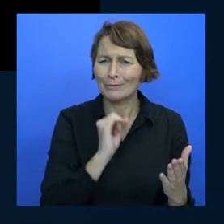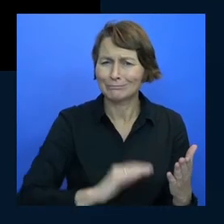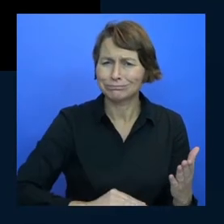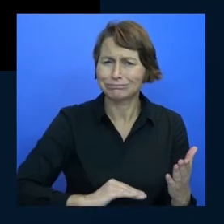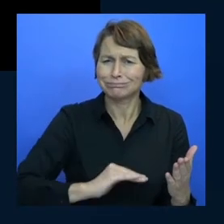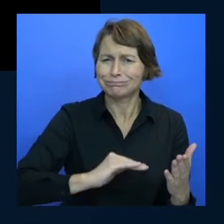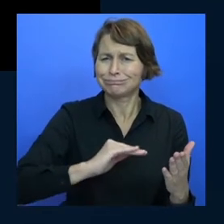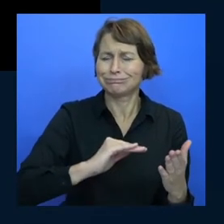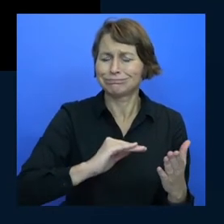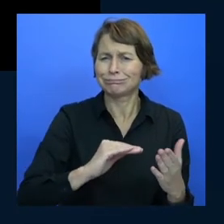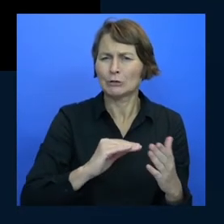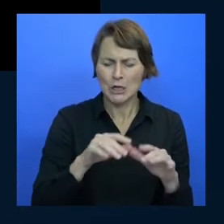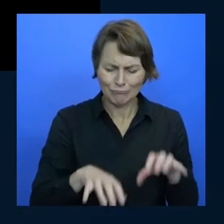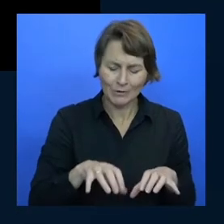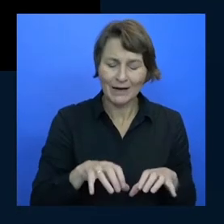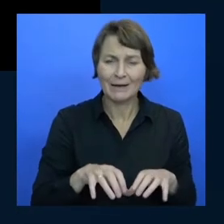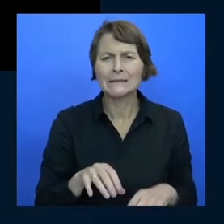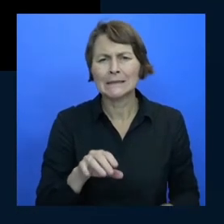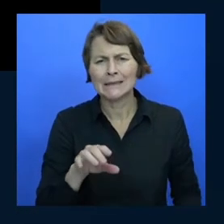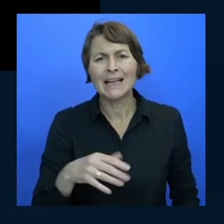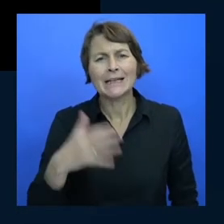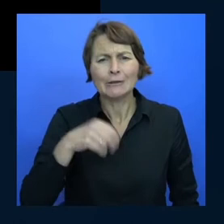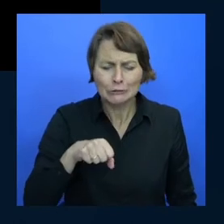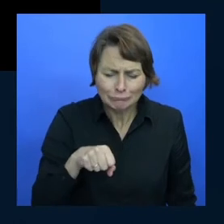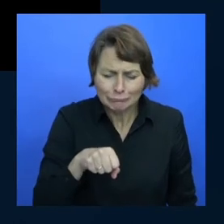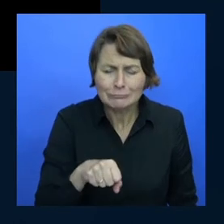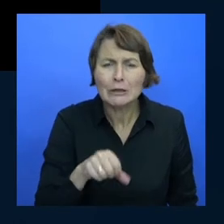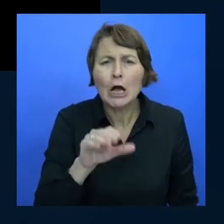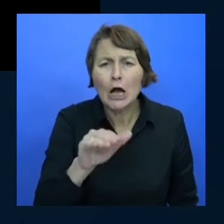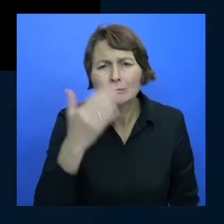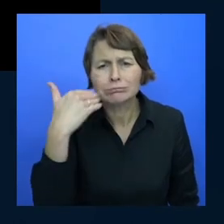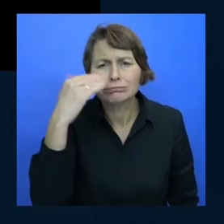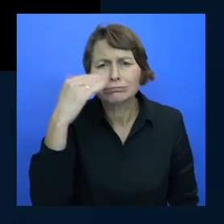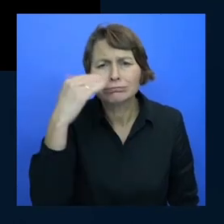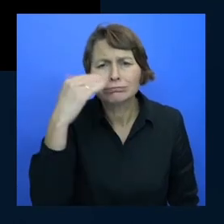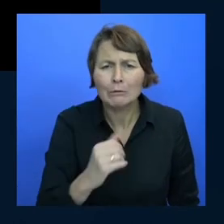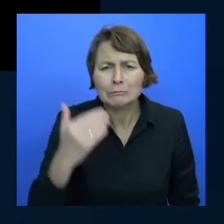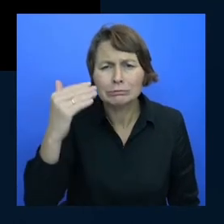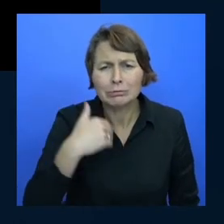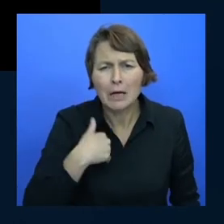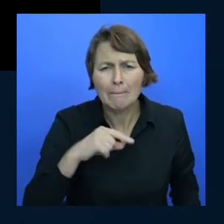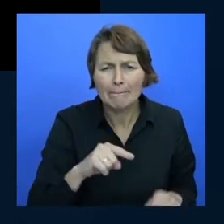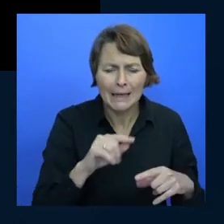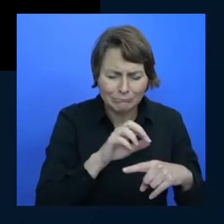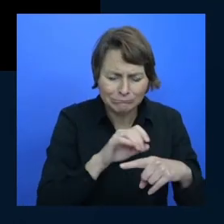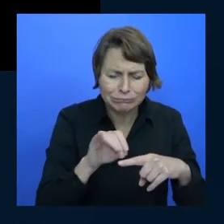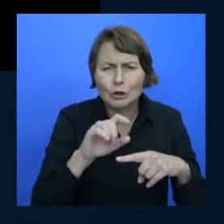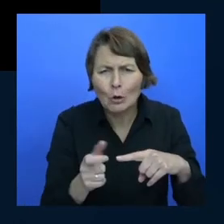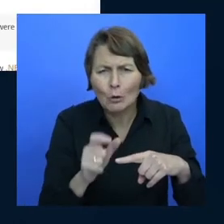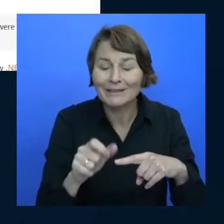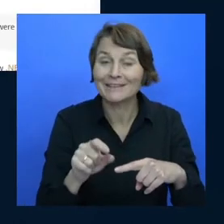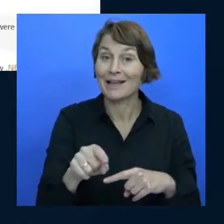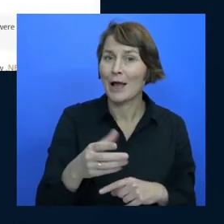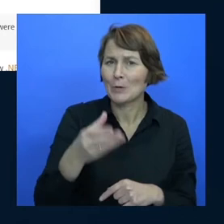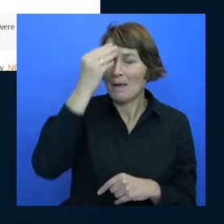back in 2020 when i was debugging ruby i remember this thing that is the